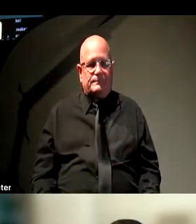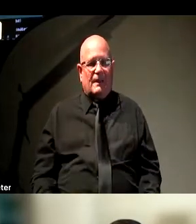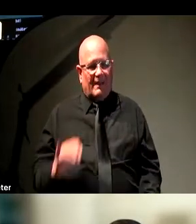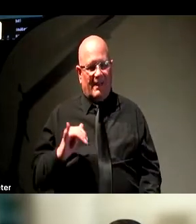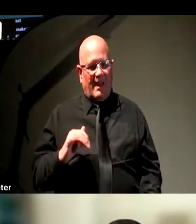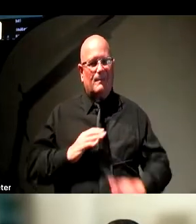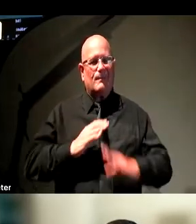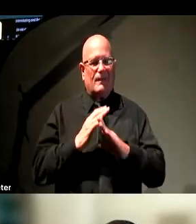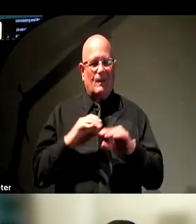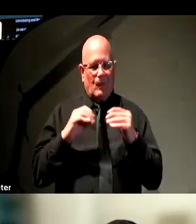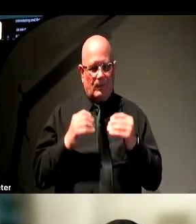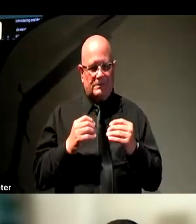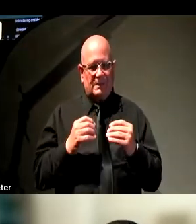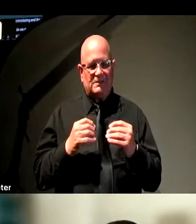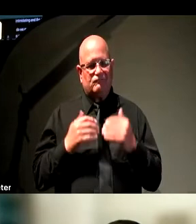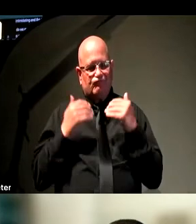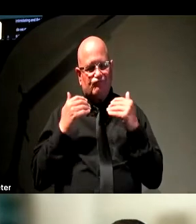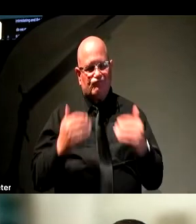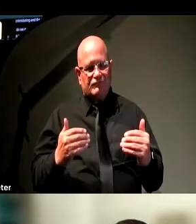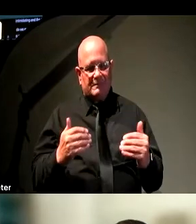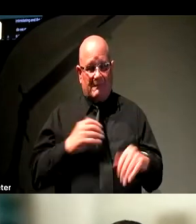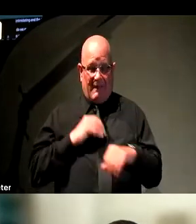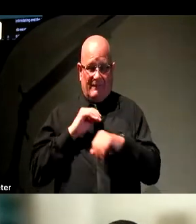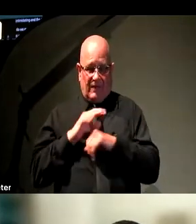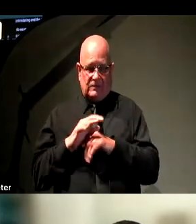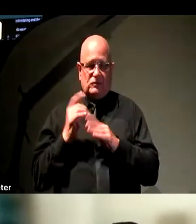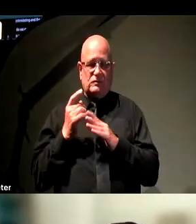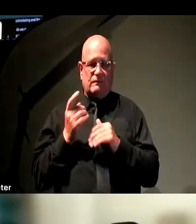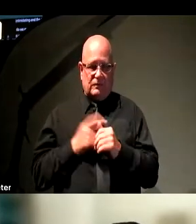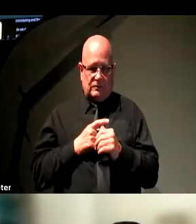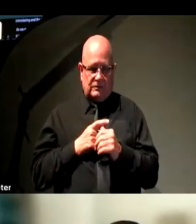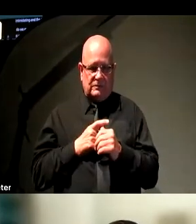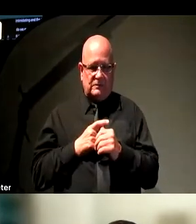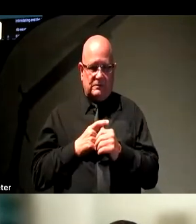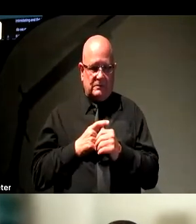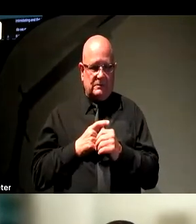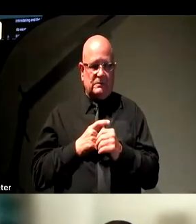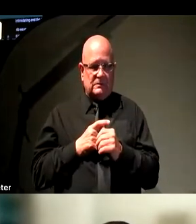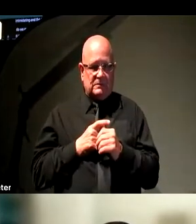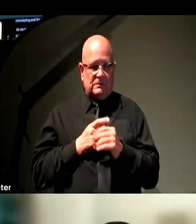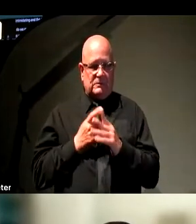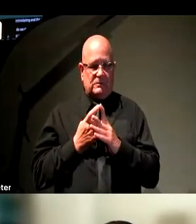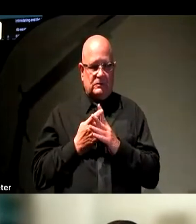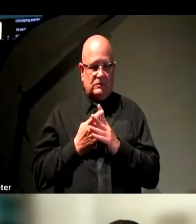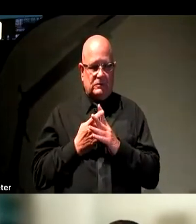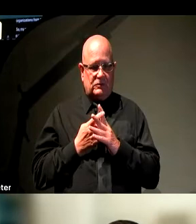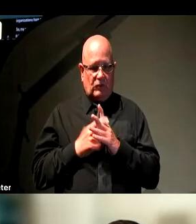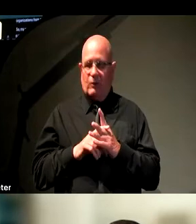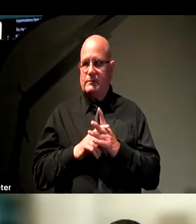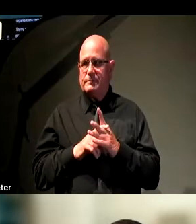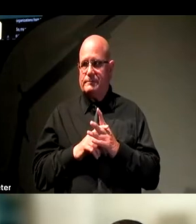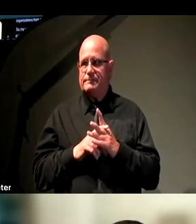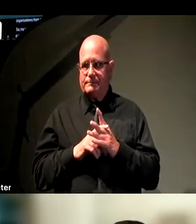moving. So my advice is first start. And you can do that by looking at things that might be